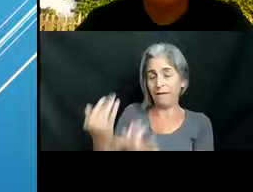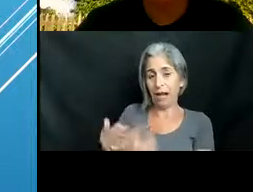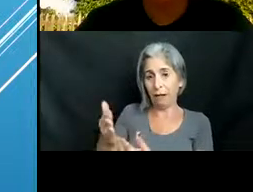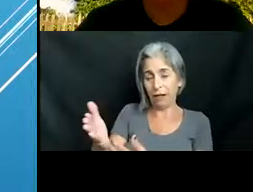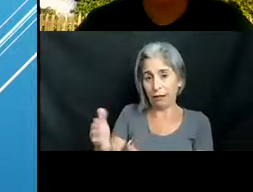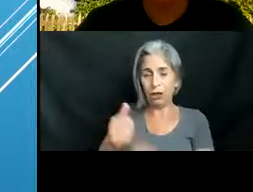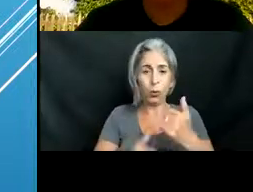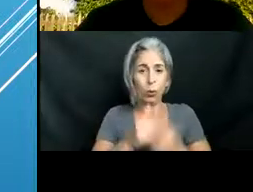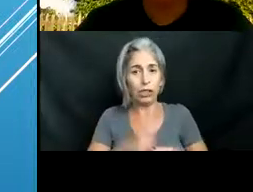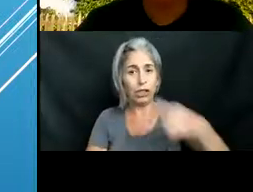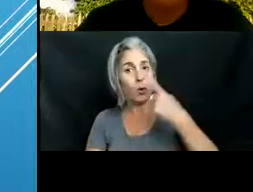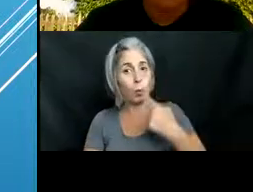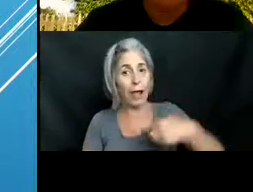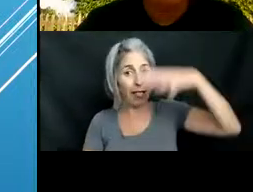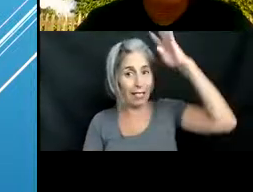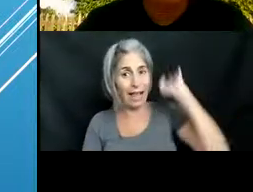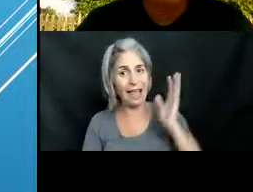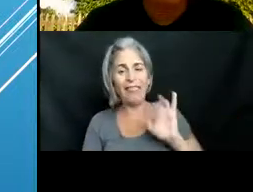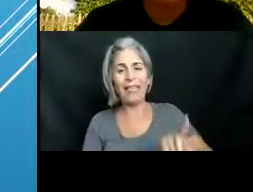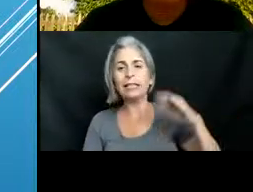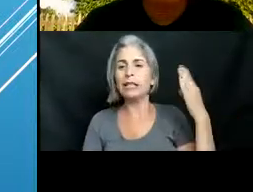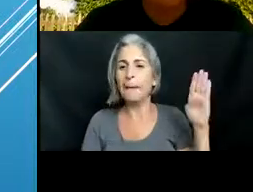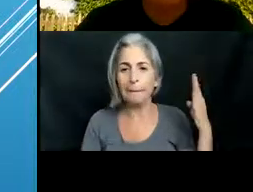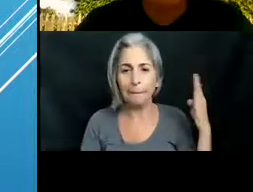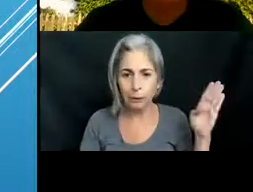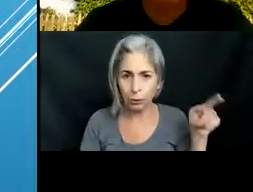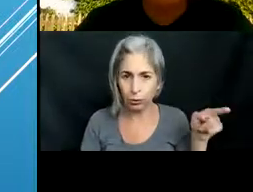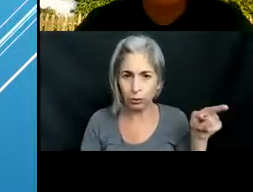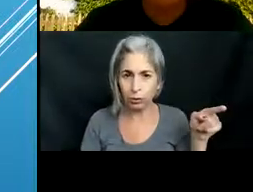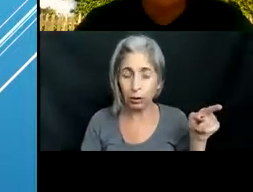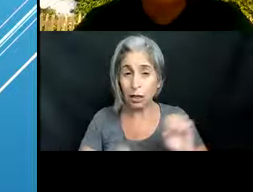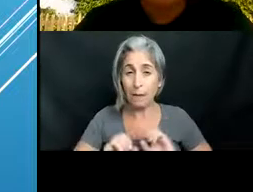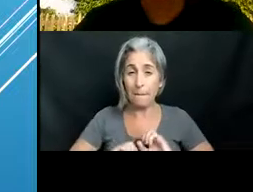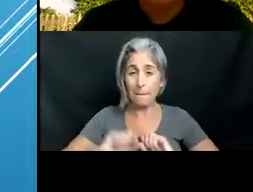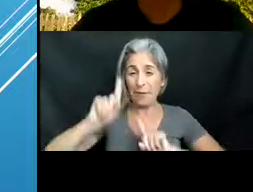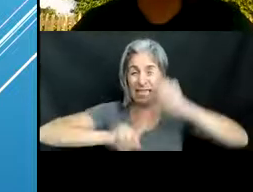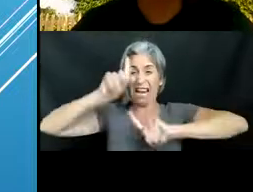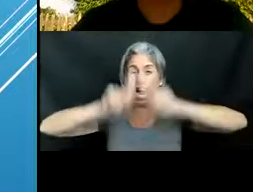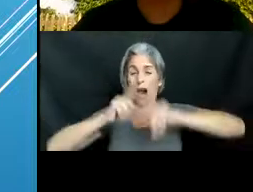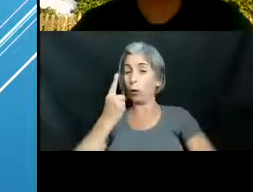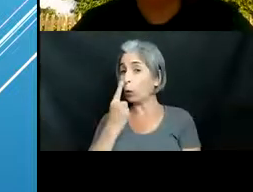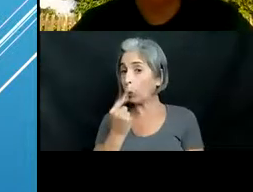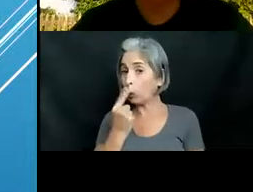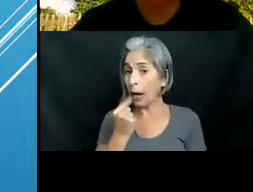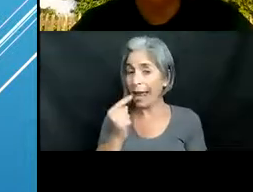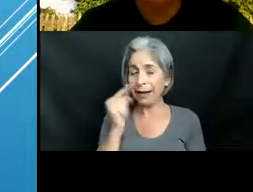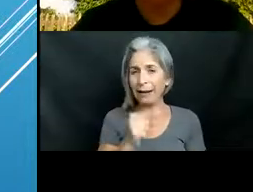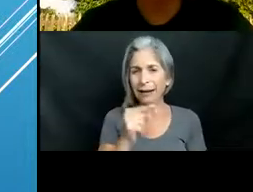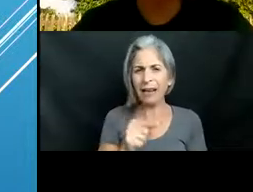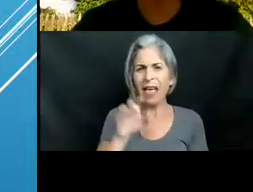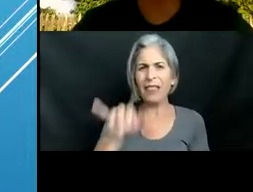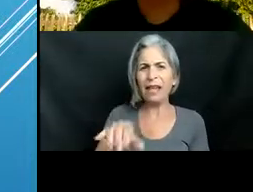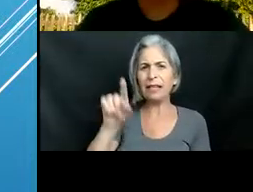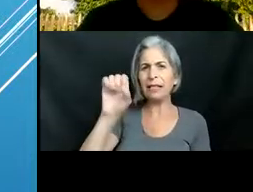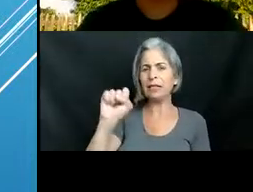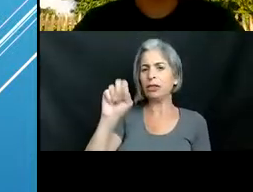lionfish which is going to be the blue and if you look right here there's a bright red star that is actually the Suez Canal and